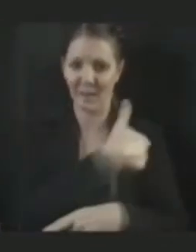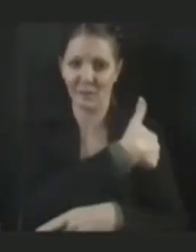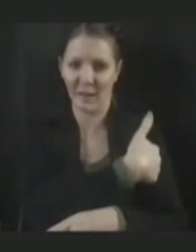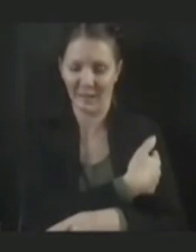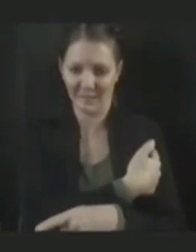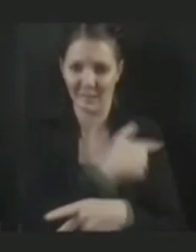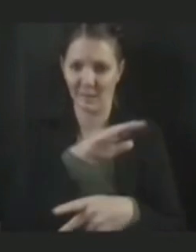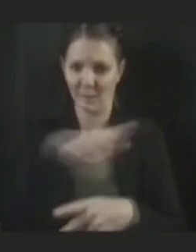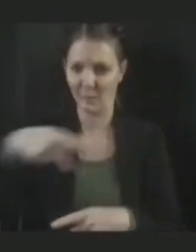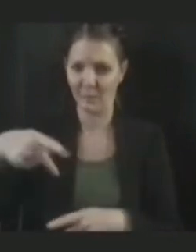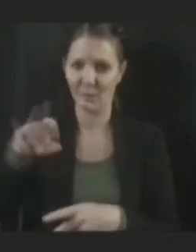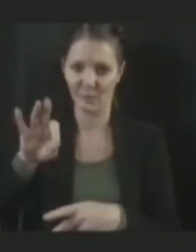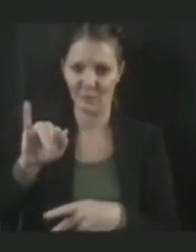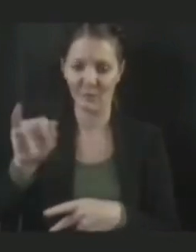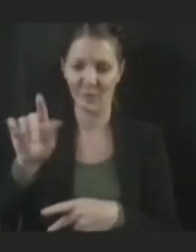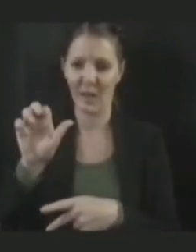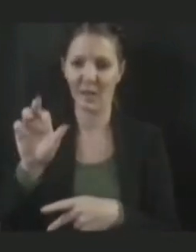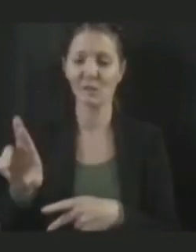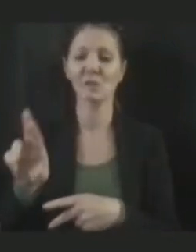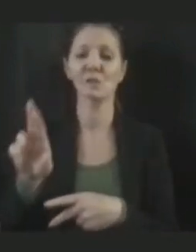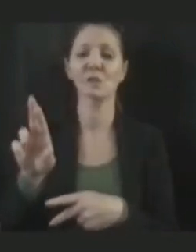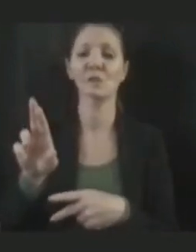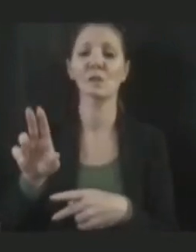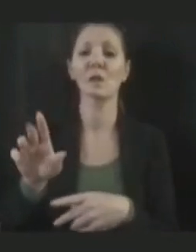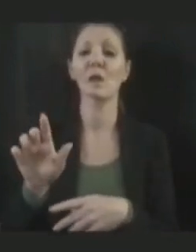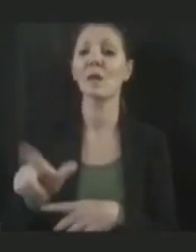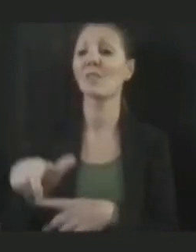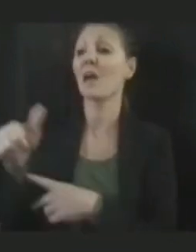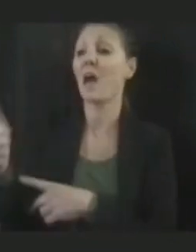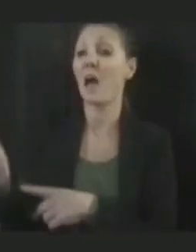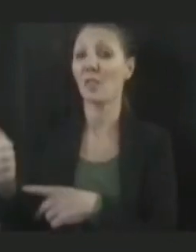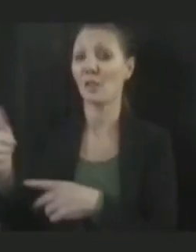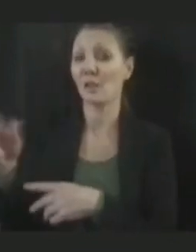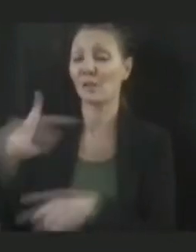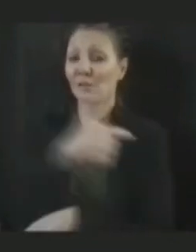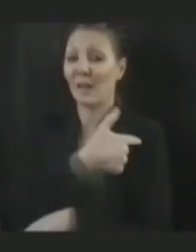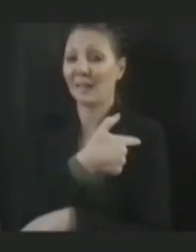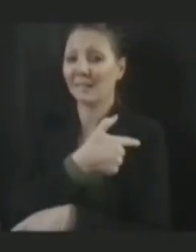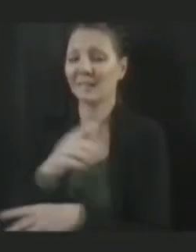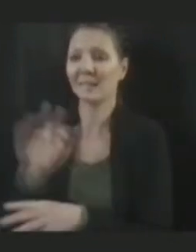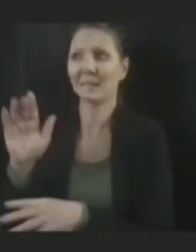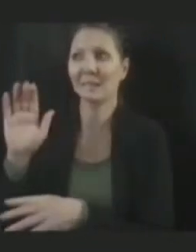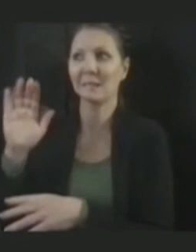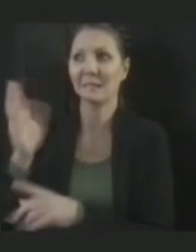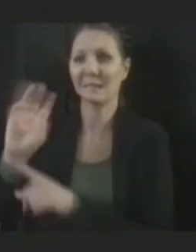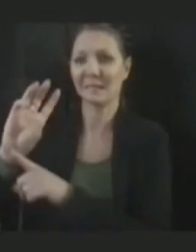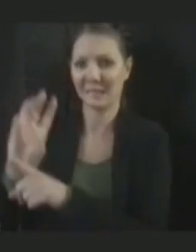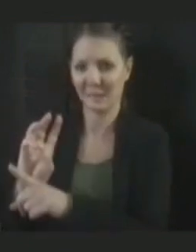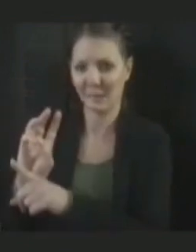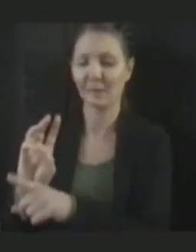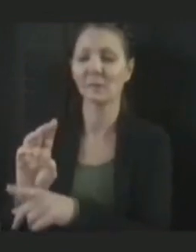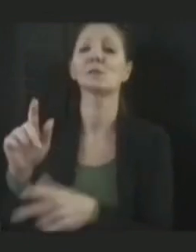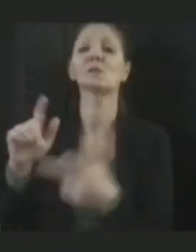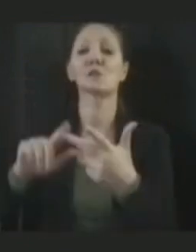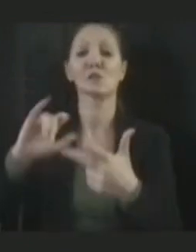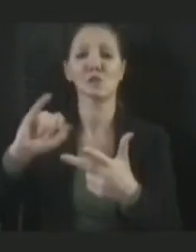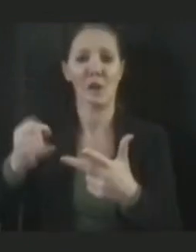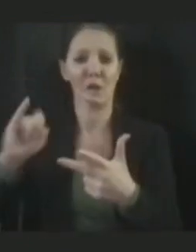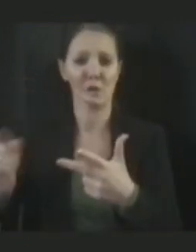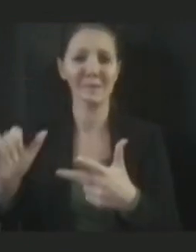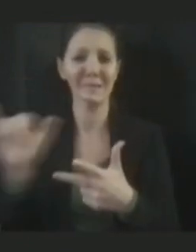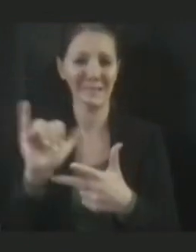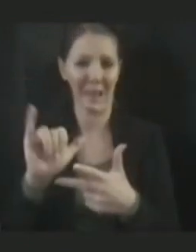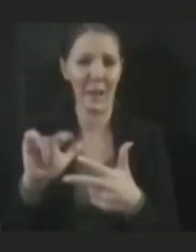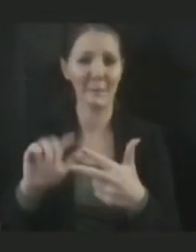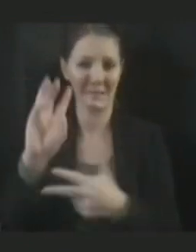And for, you know, the other mRNA vaccine, it's six months. It's the same for Johnson & Johnson. So this is going to be a rolling